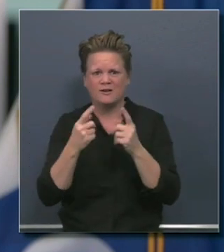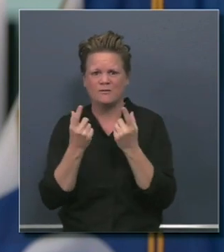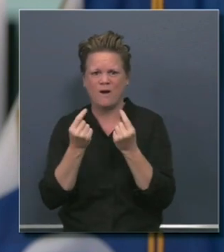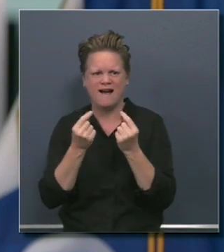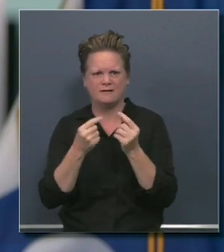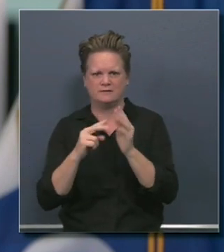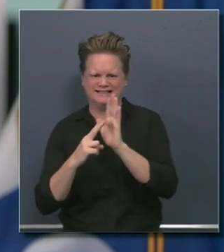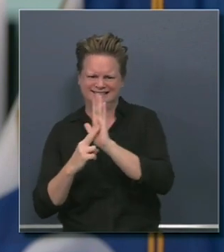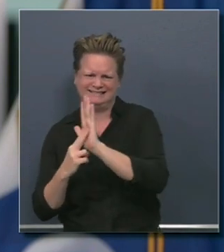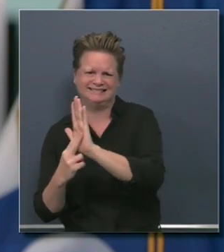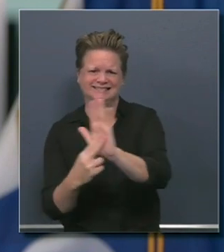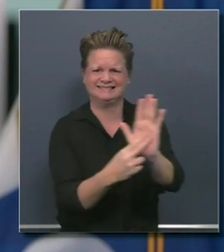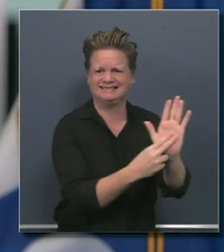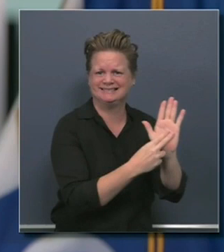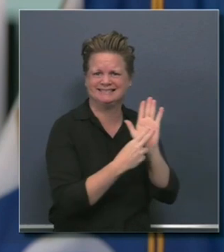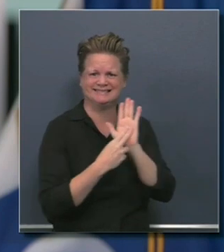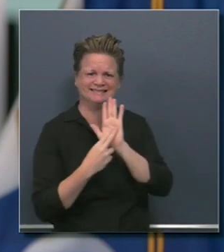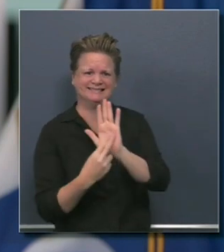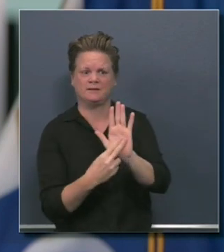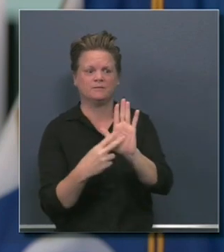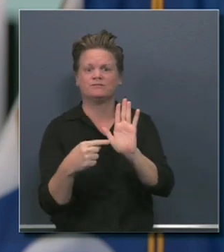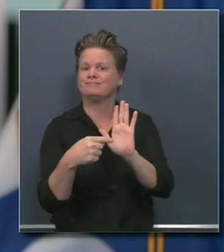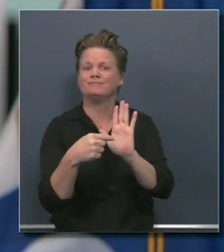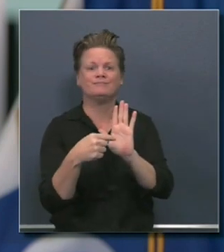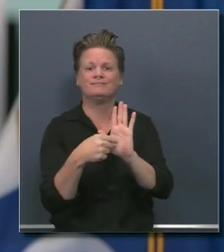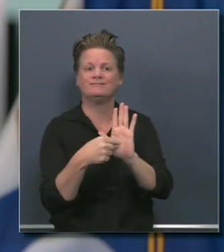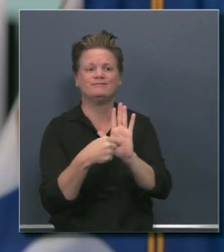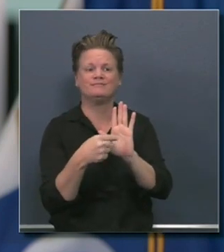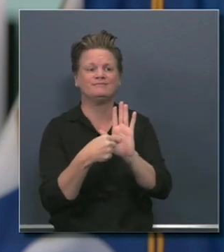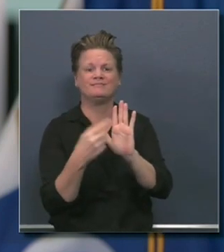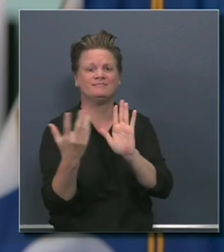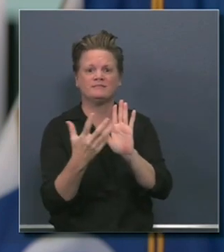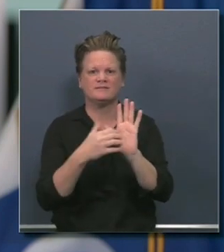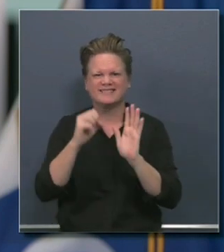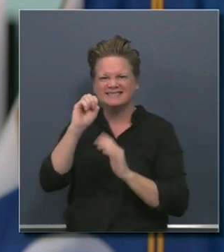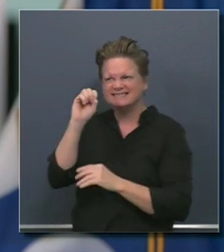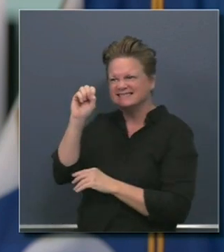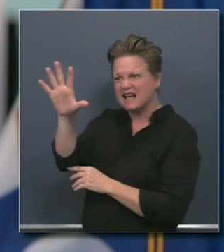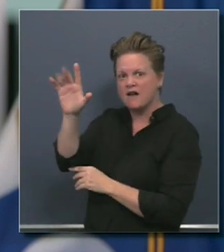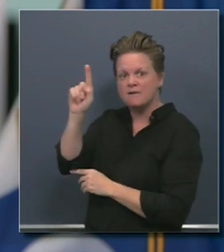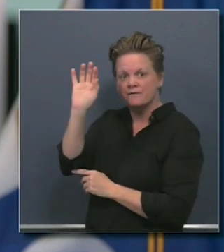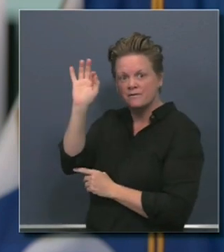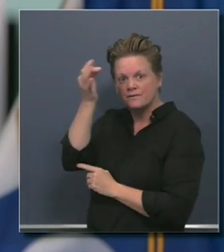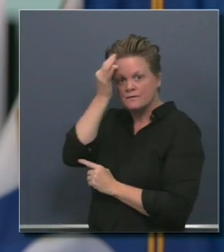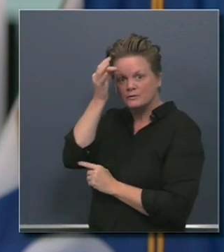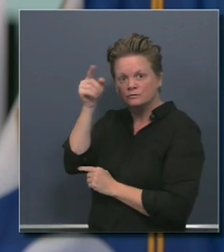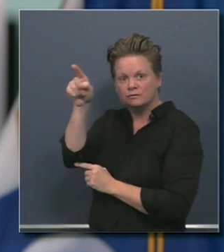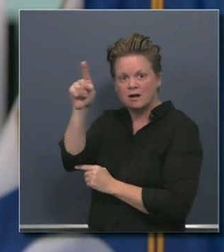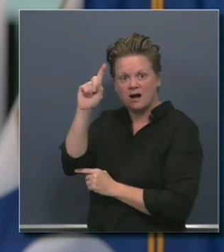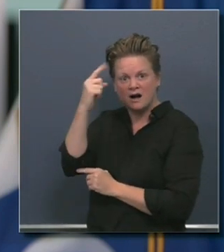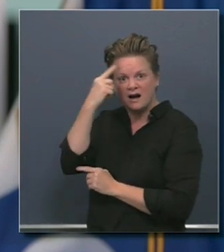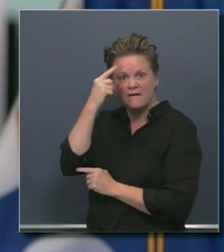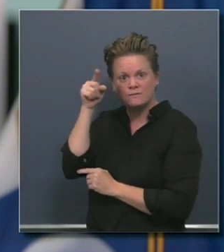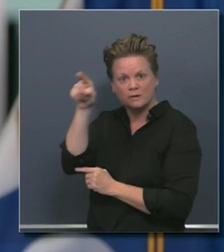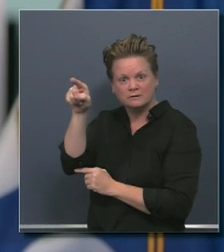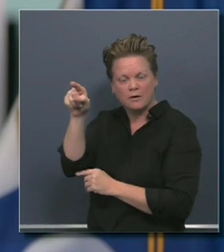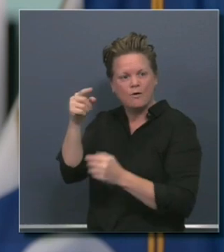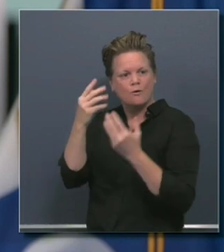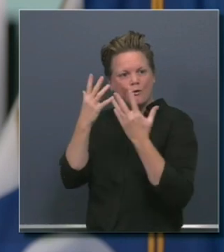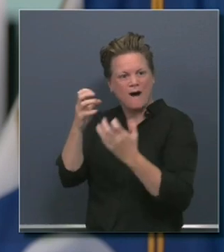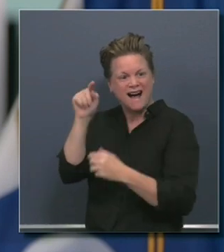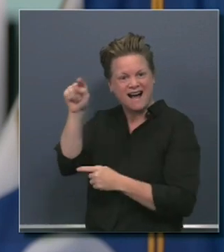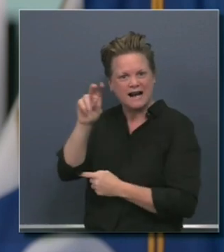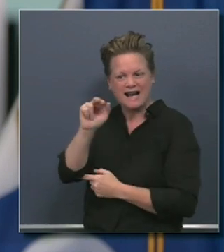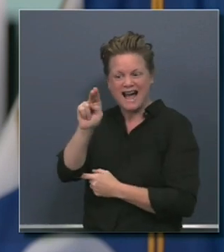letter to the federal government, to Nancy Pelosi, to Mitch McConnell, and others, requesting